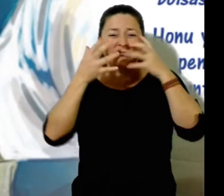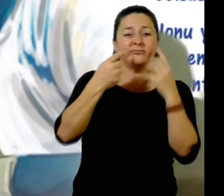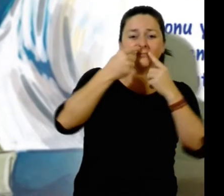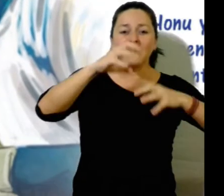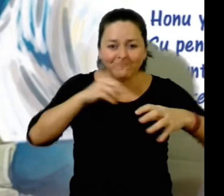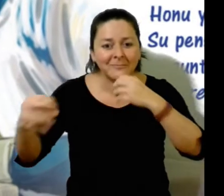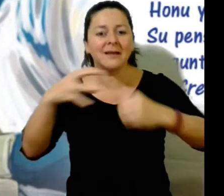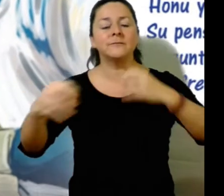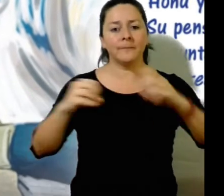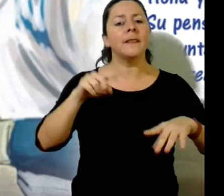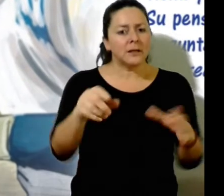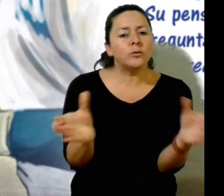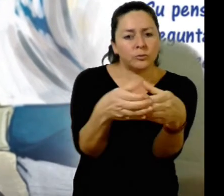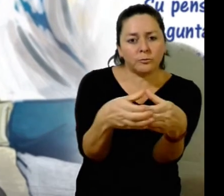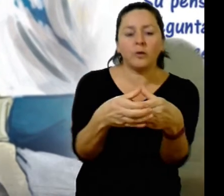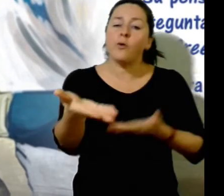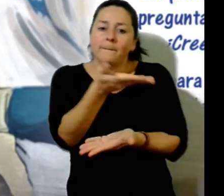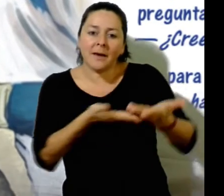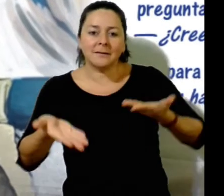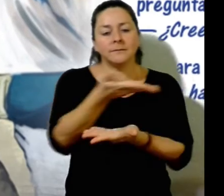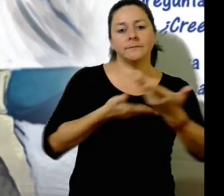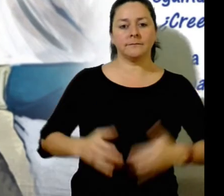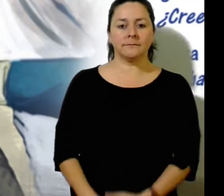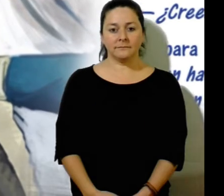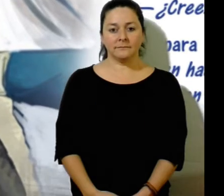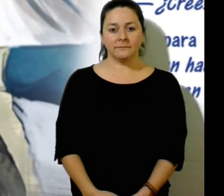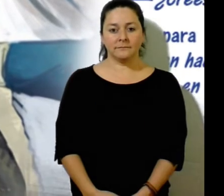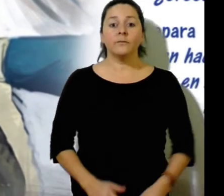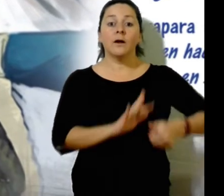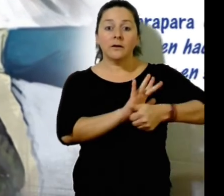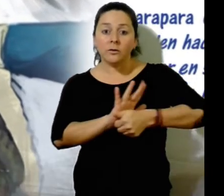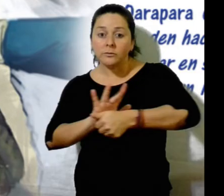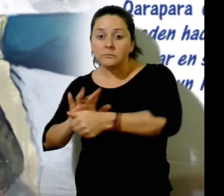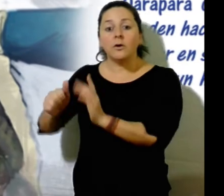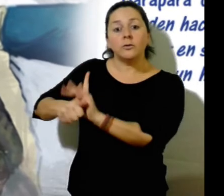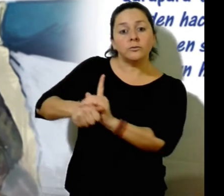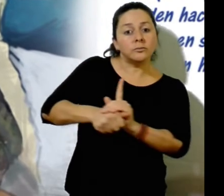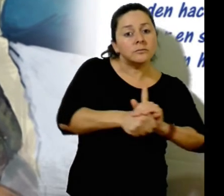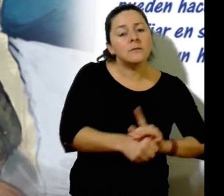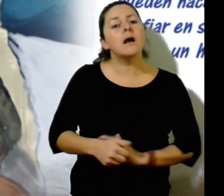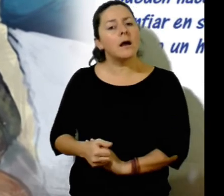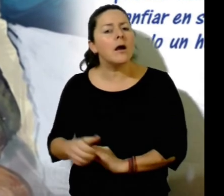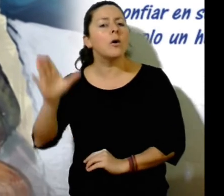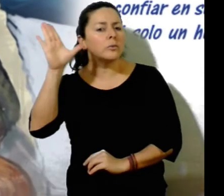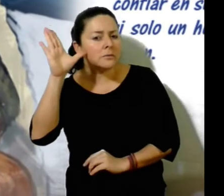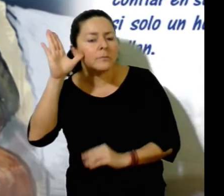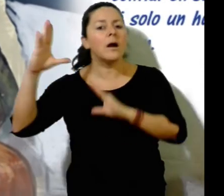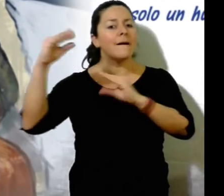I even have seen that the humans have stopped using so many plastic bags. Hun and Miras listen attentively.